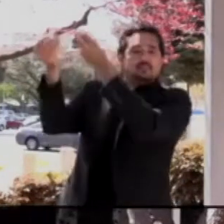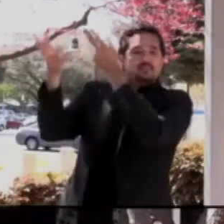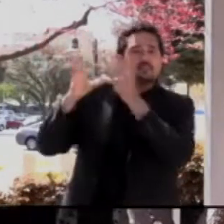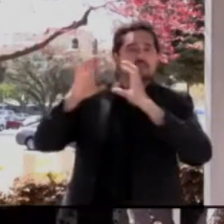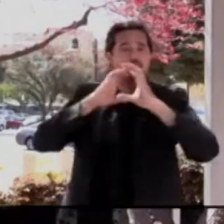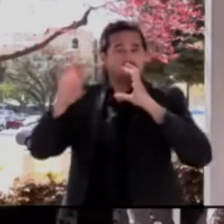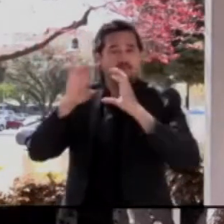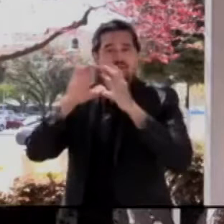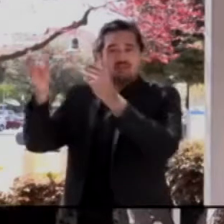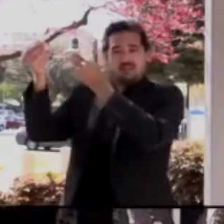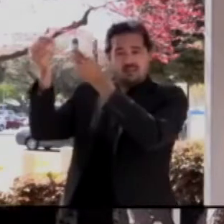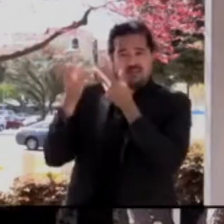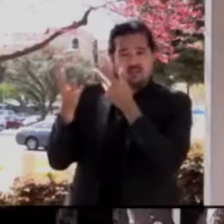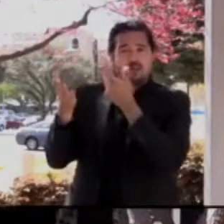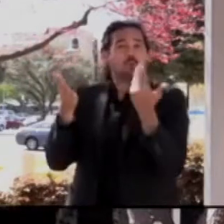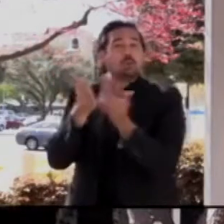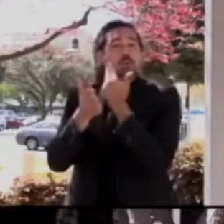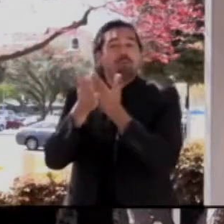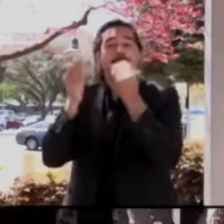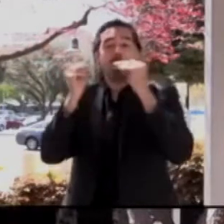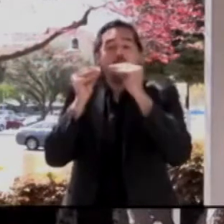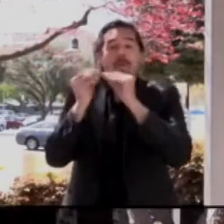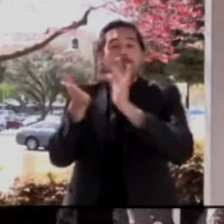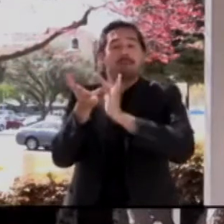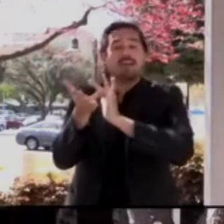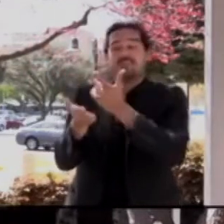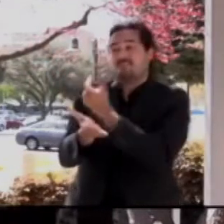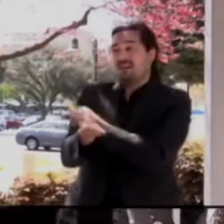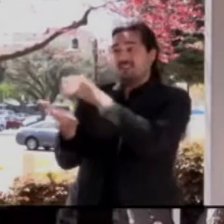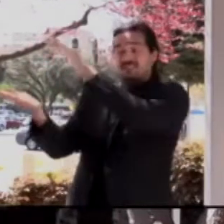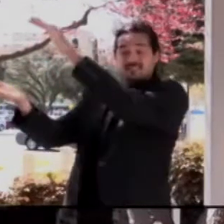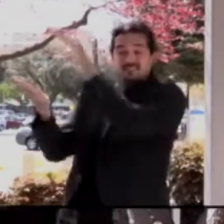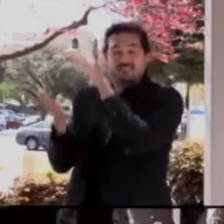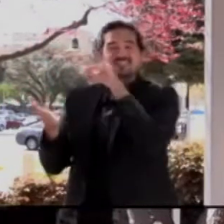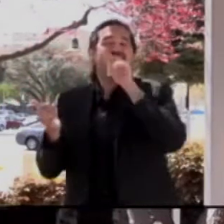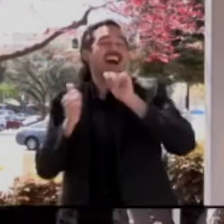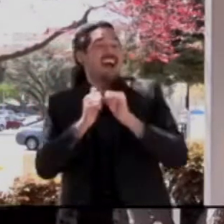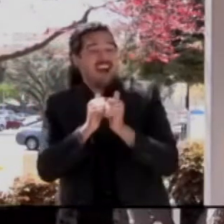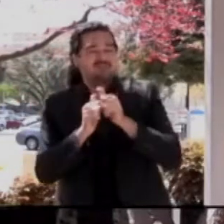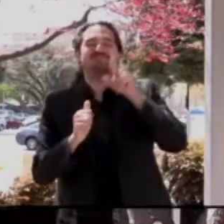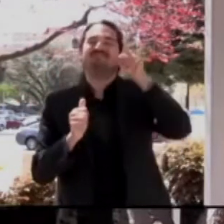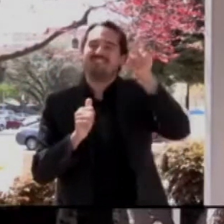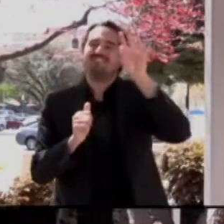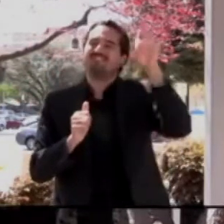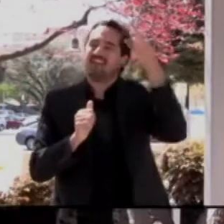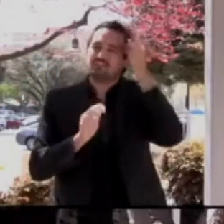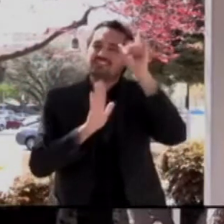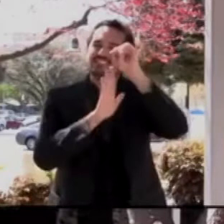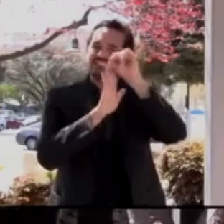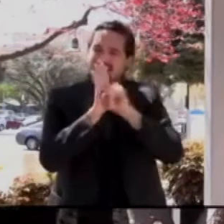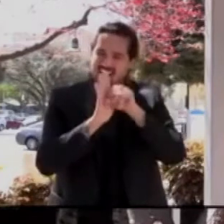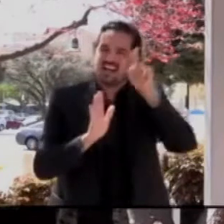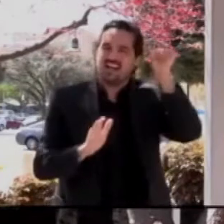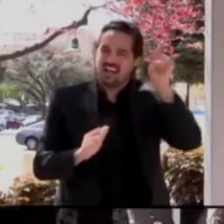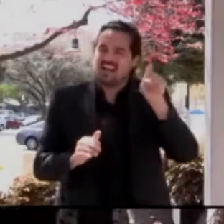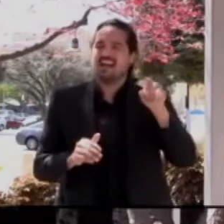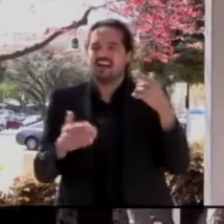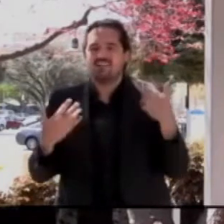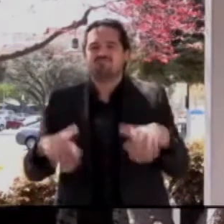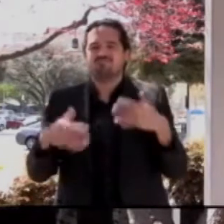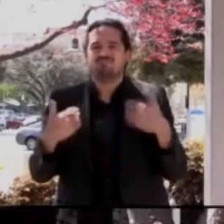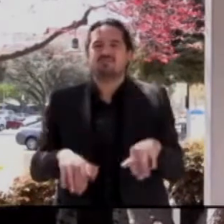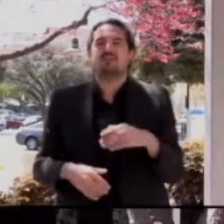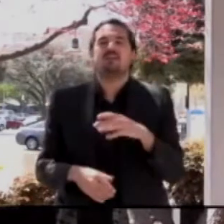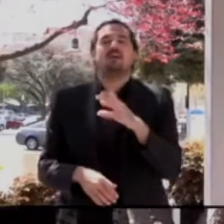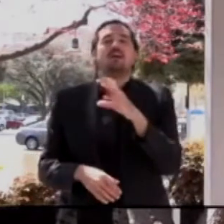vaccines is really thanks to our delegation. I want to call out specifically Congresswoman Zoe Lofgren, who